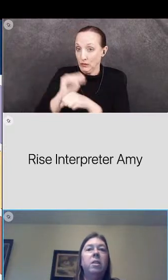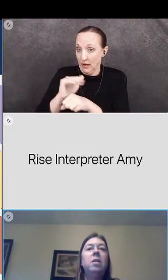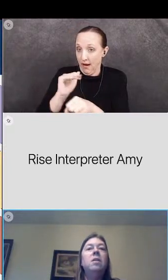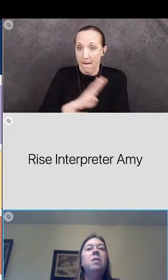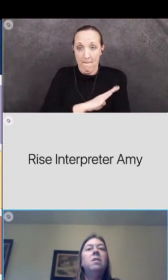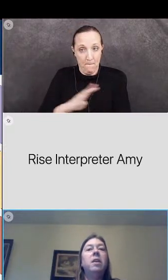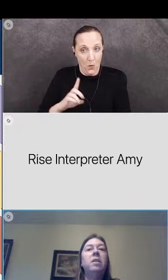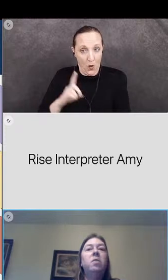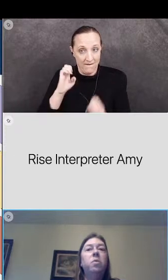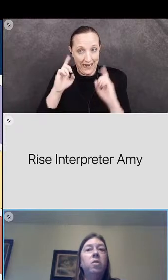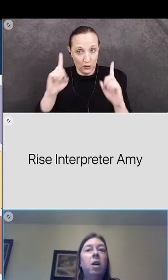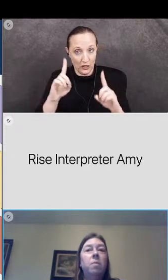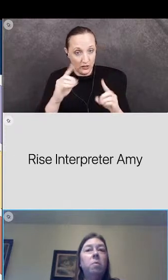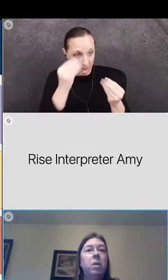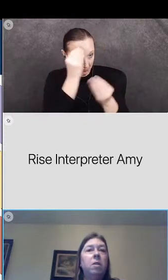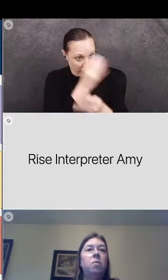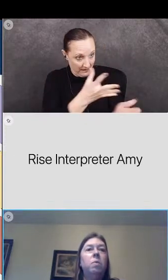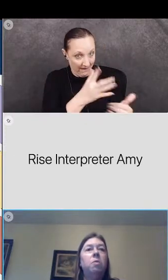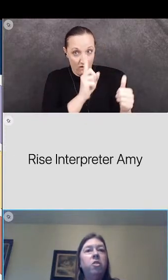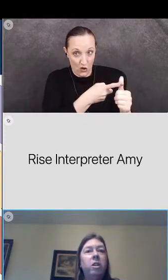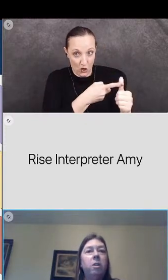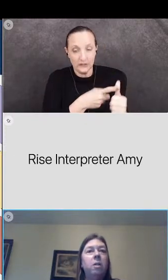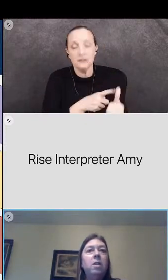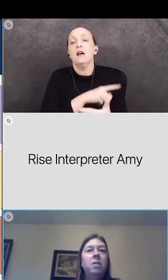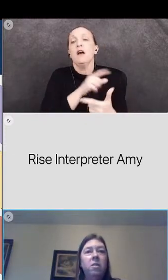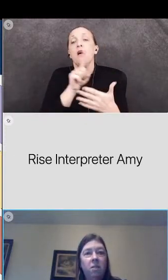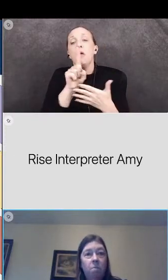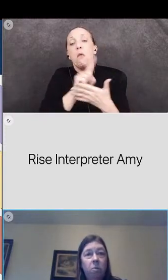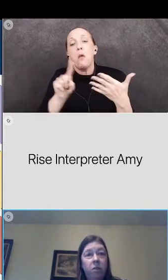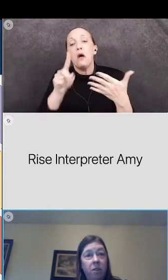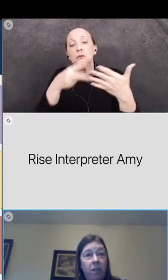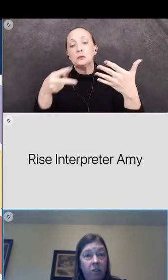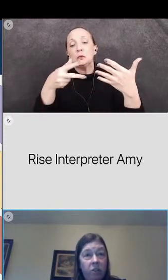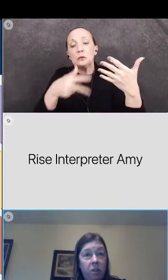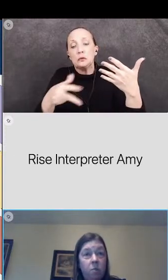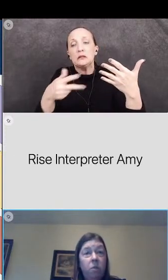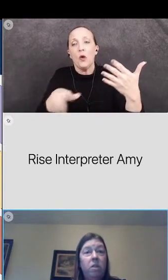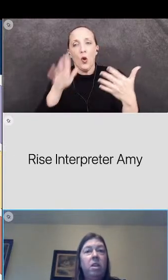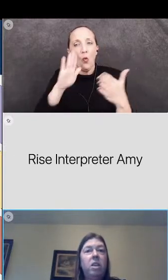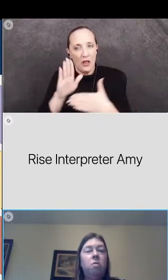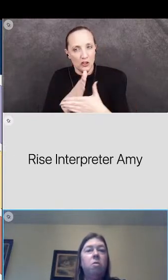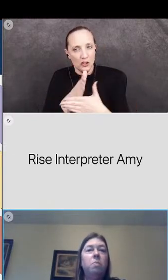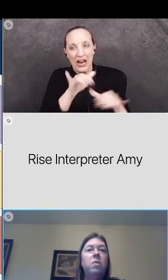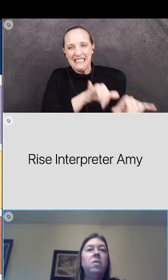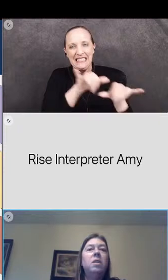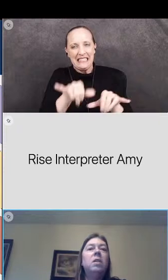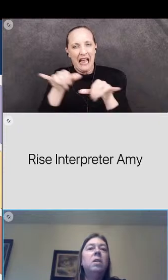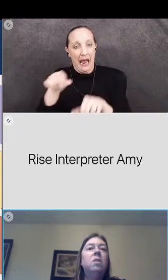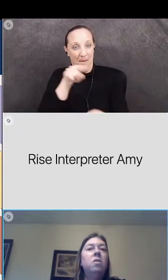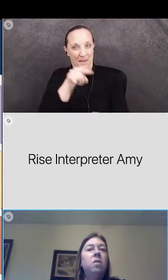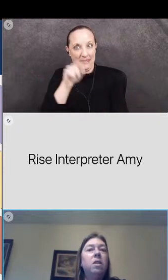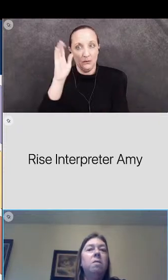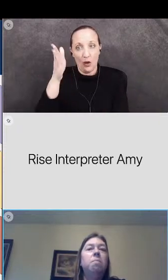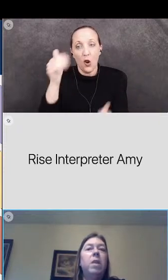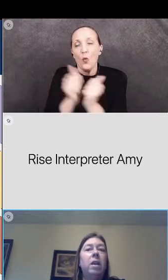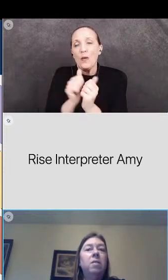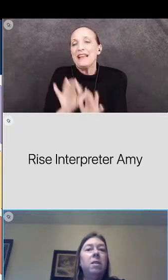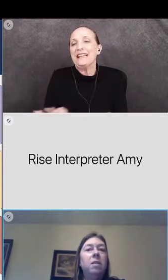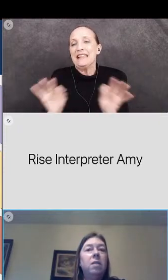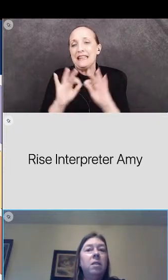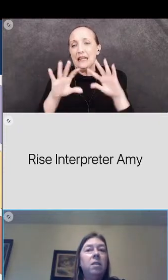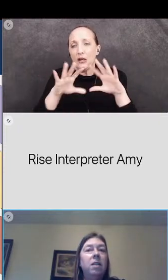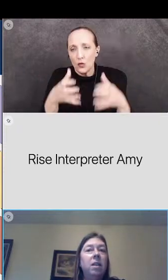education then through the coming weeks we will share the same presentation with key groups including